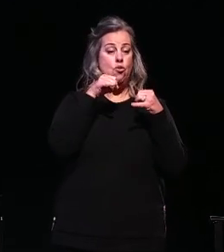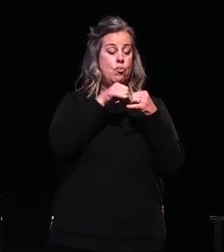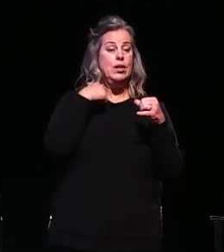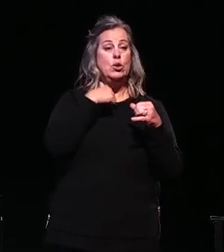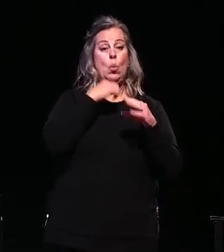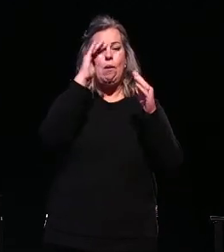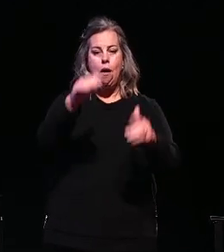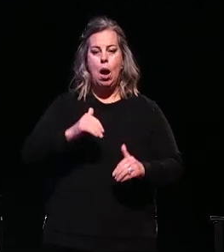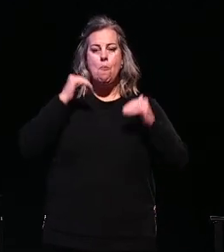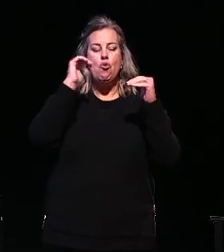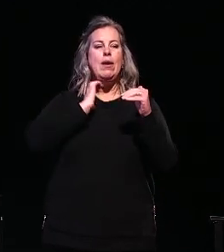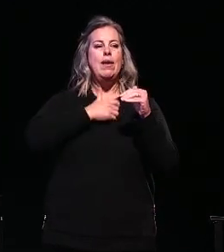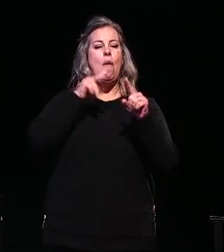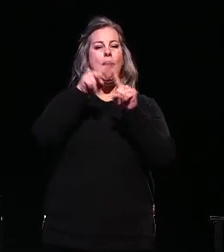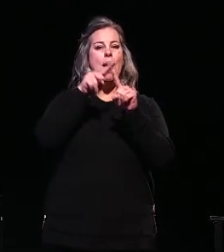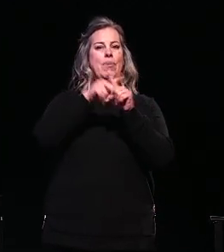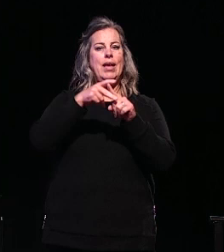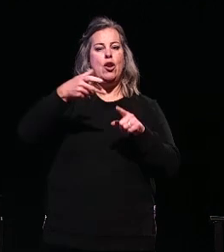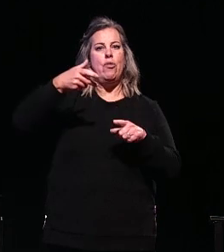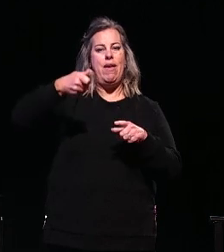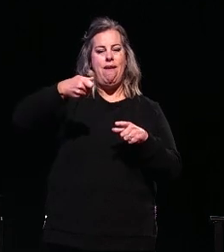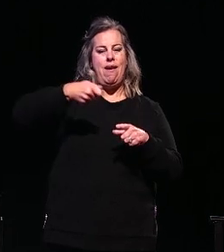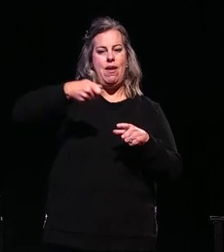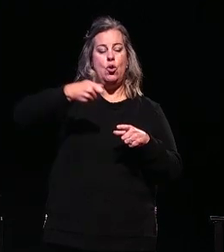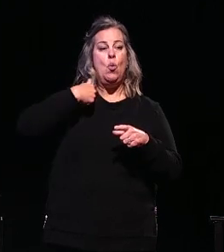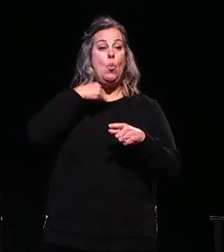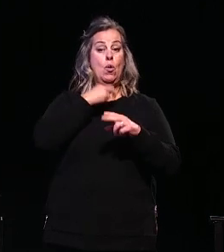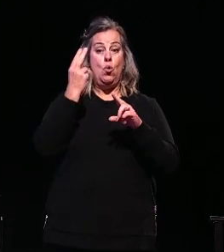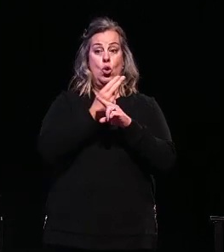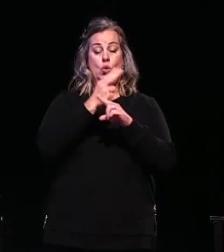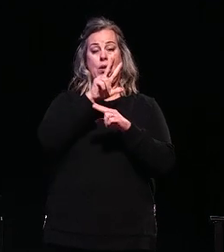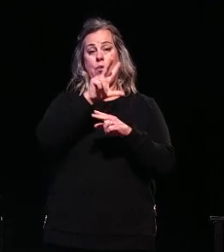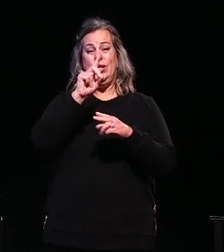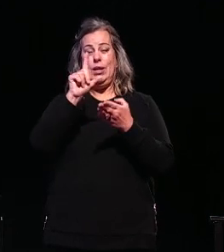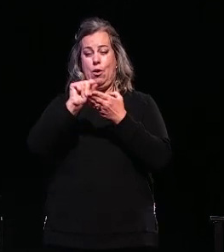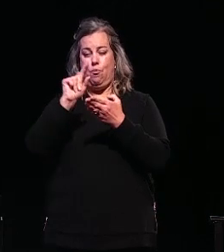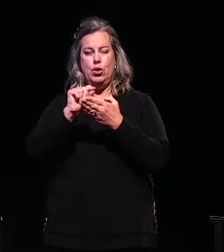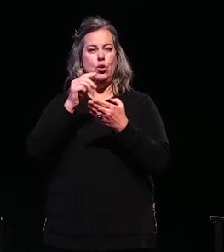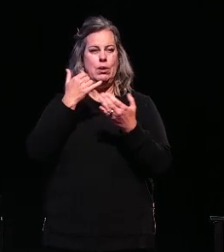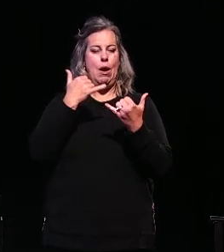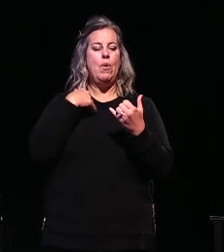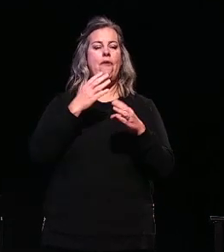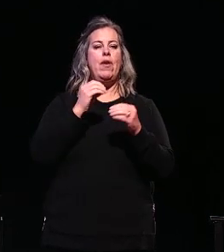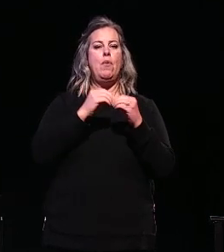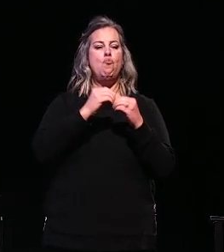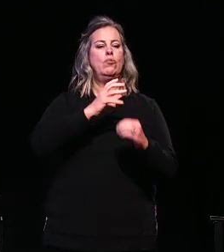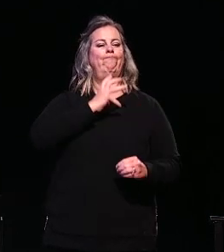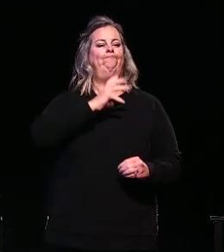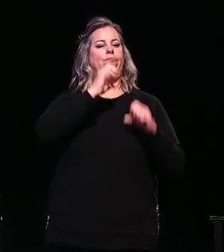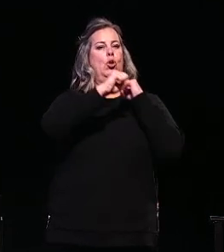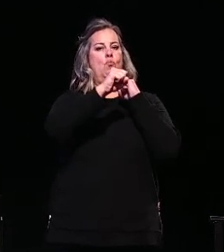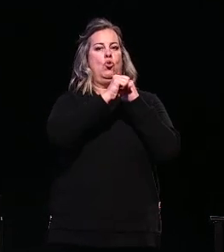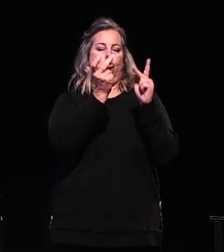our applicator handle from something that we were 3D printing and gluing together in our garage to a refined commercial product. Our control